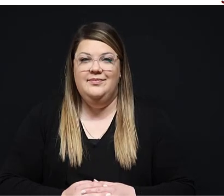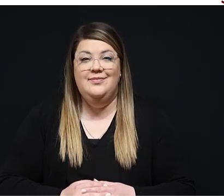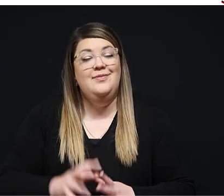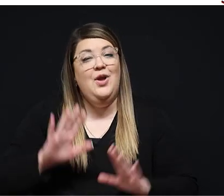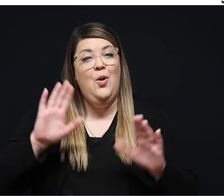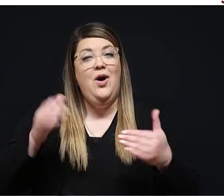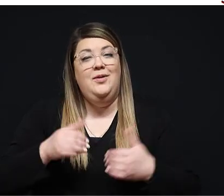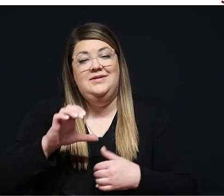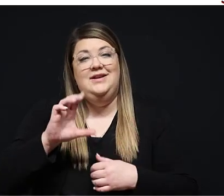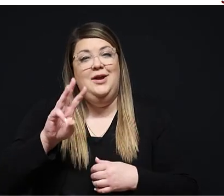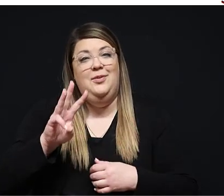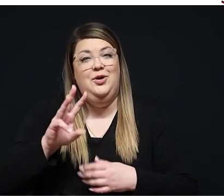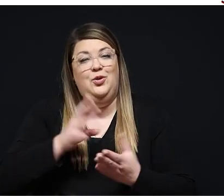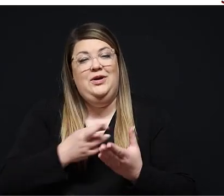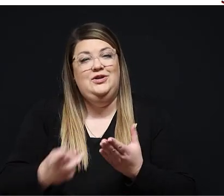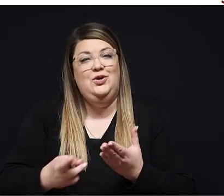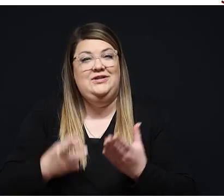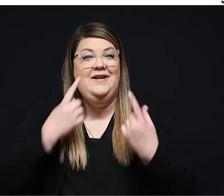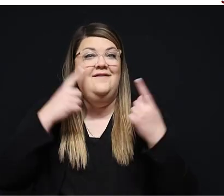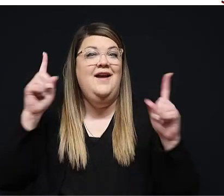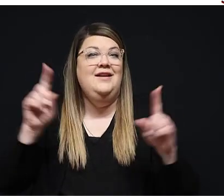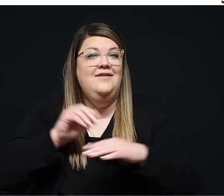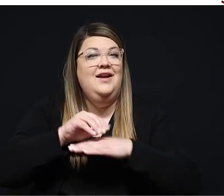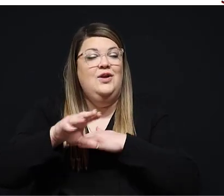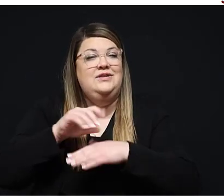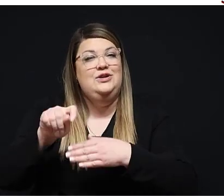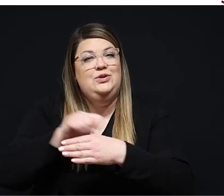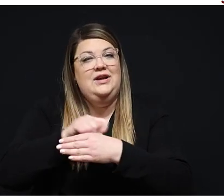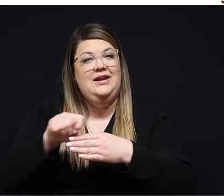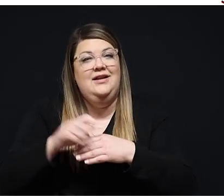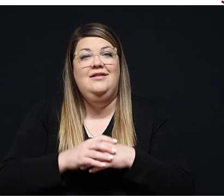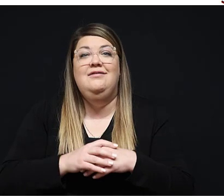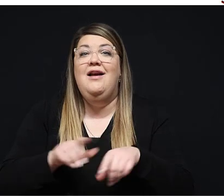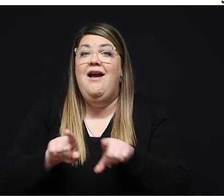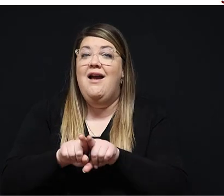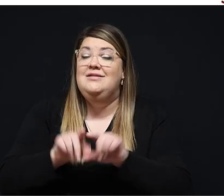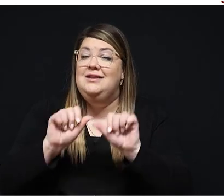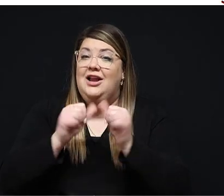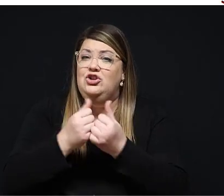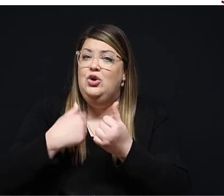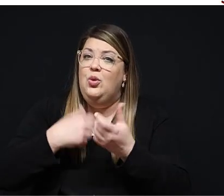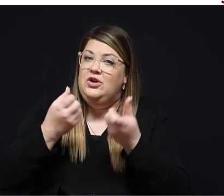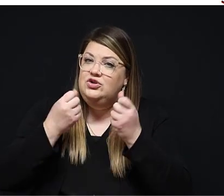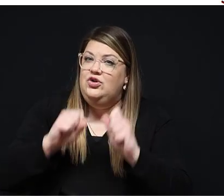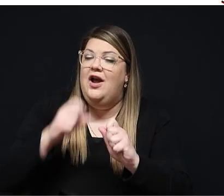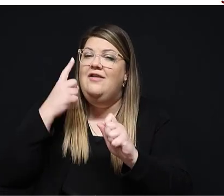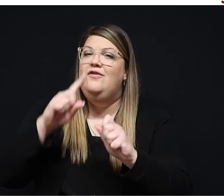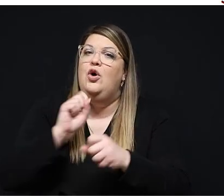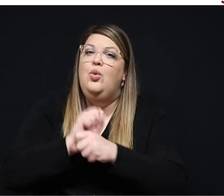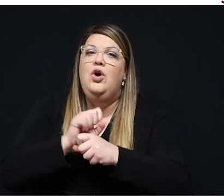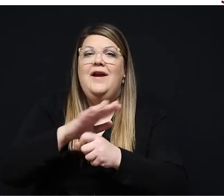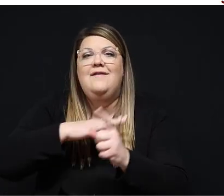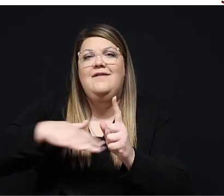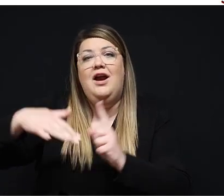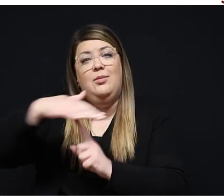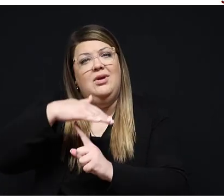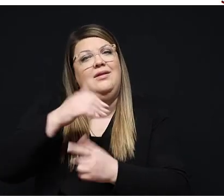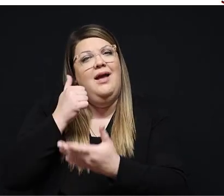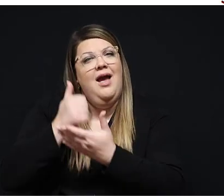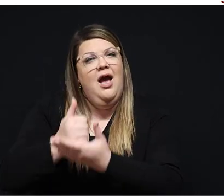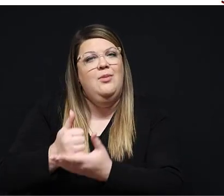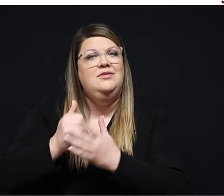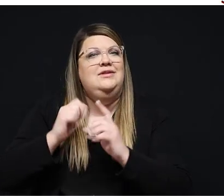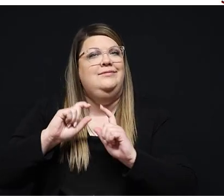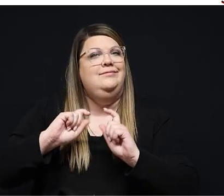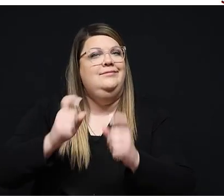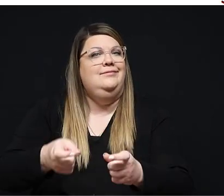Welcome to CW Resources' Effective Counseling Training. As an agency, we strive for a work environment that helps enable